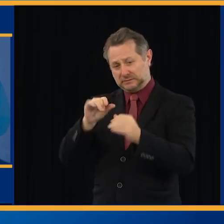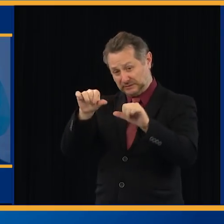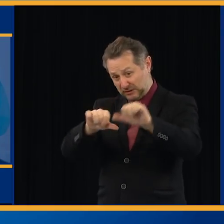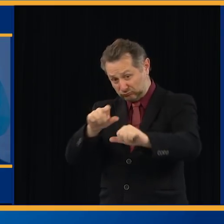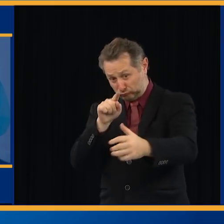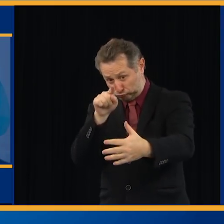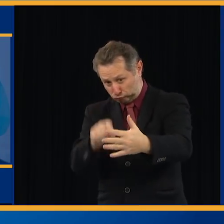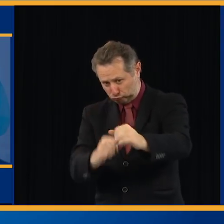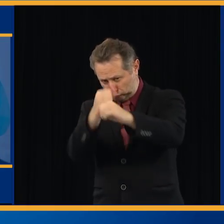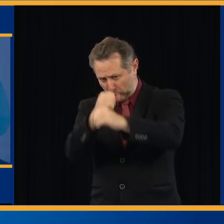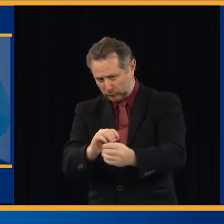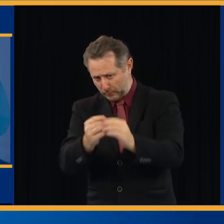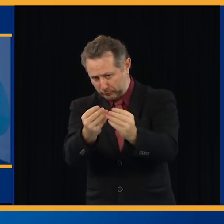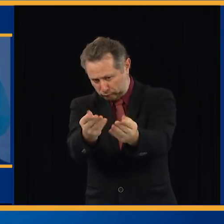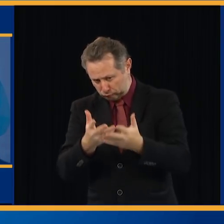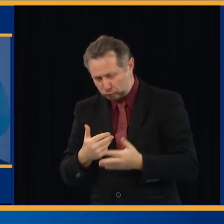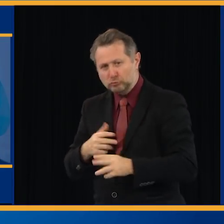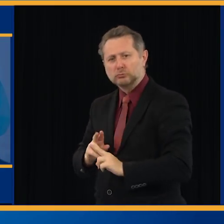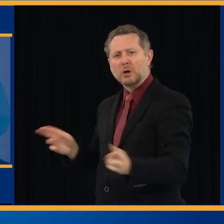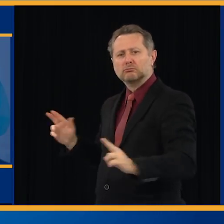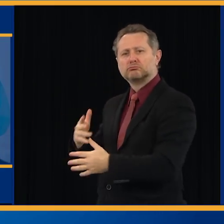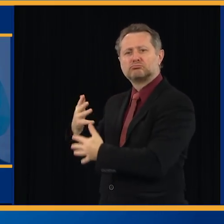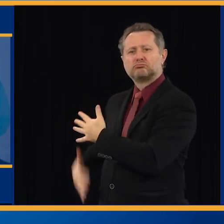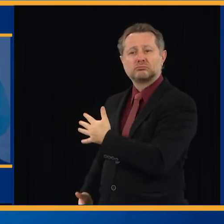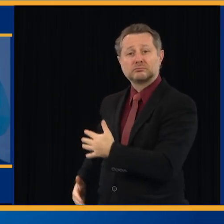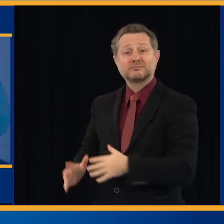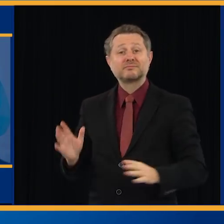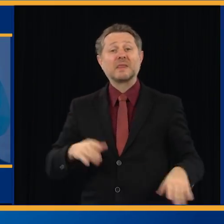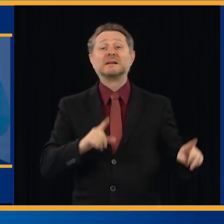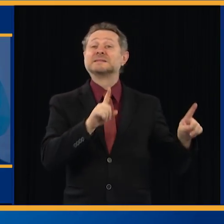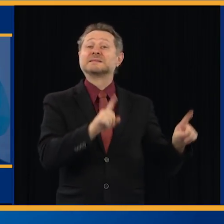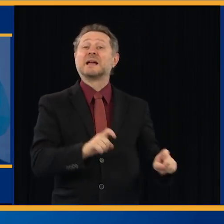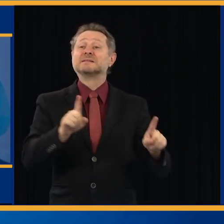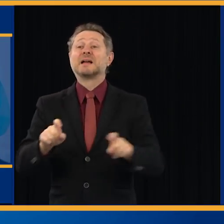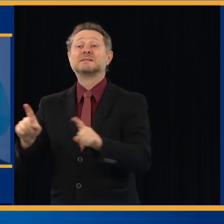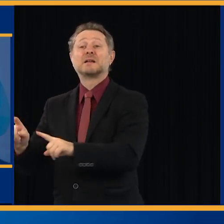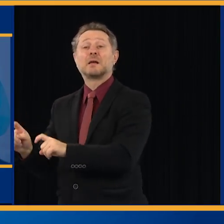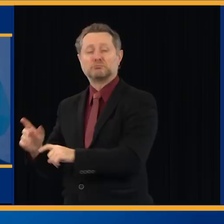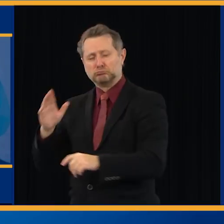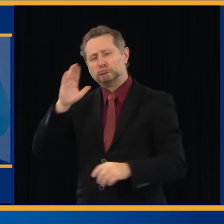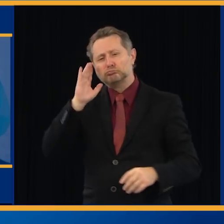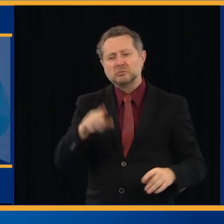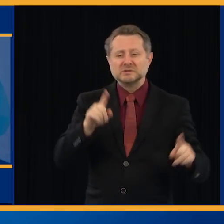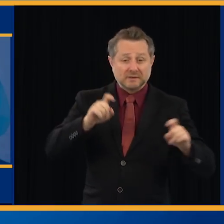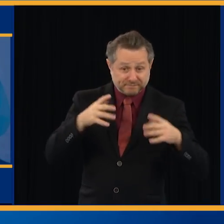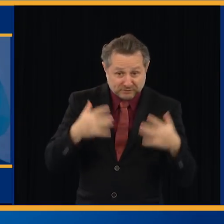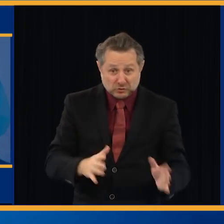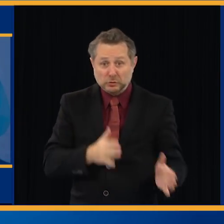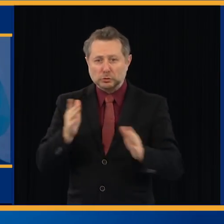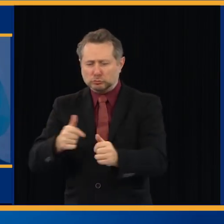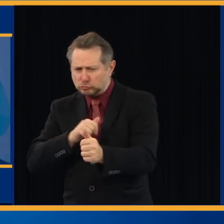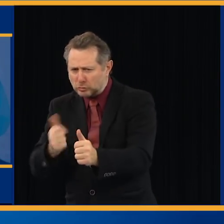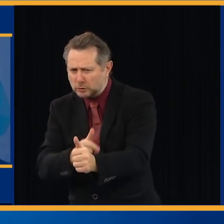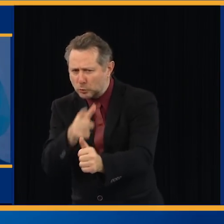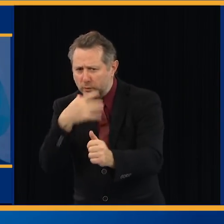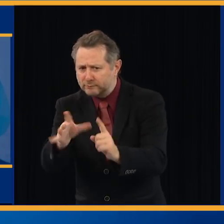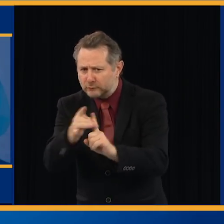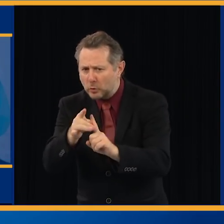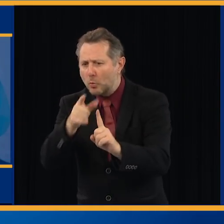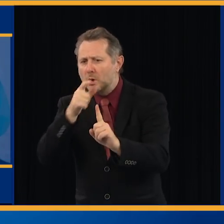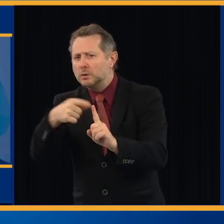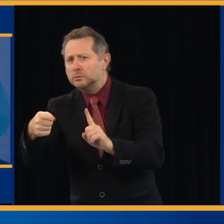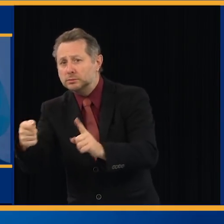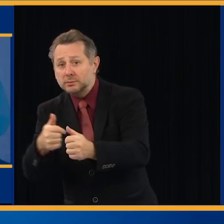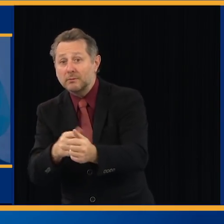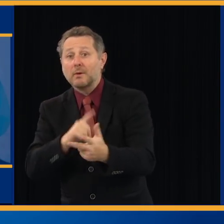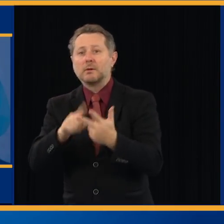Then what's testing? Testing. Then you trace. Then you isolate. And that remains